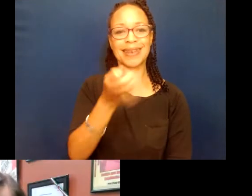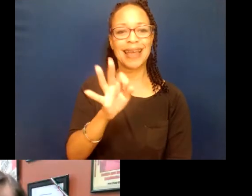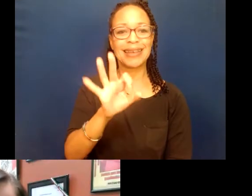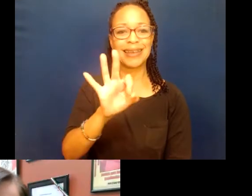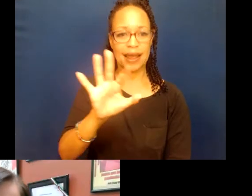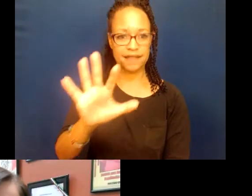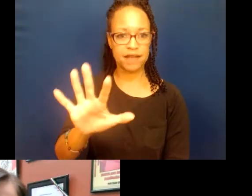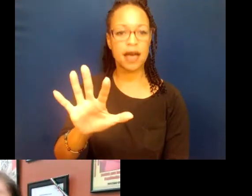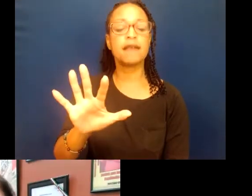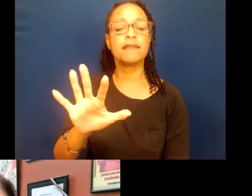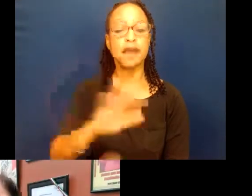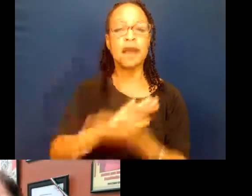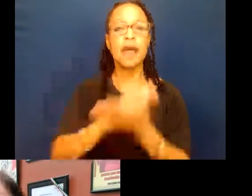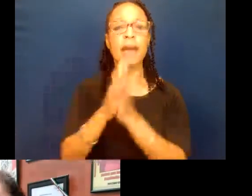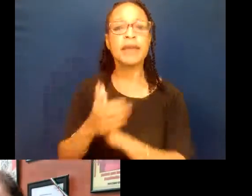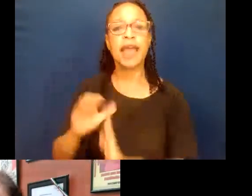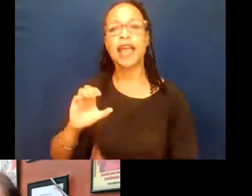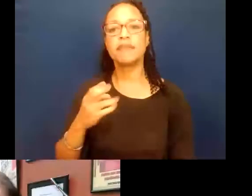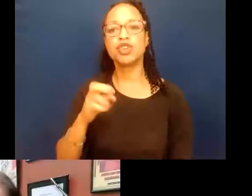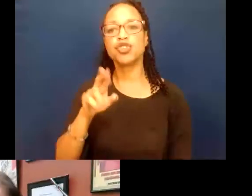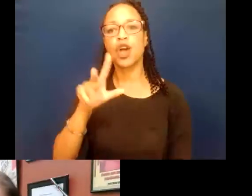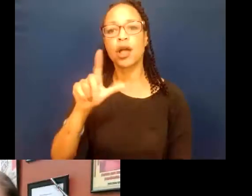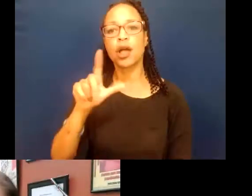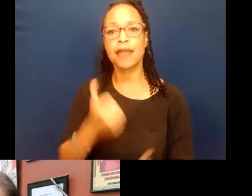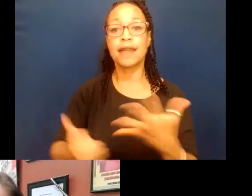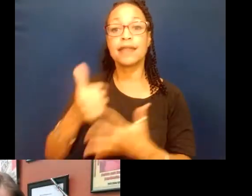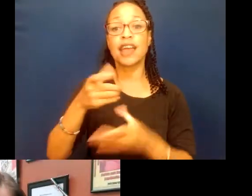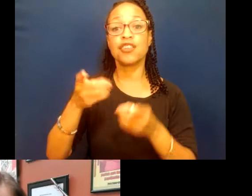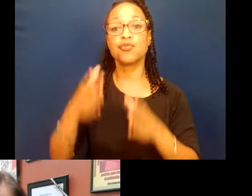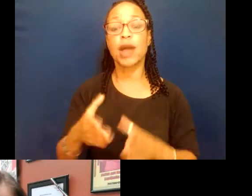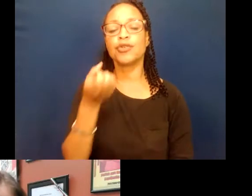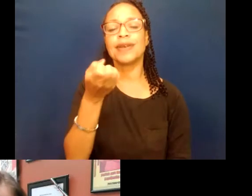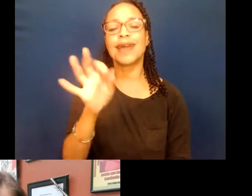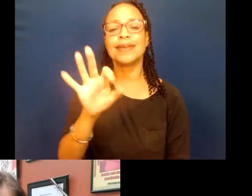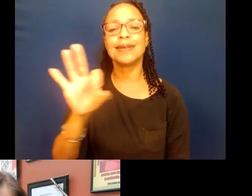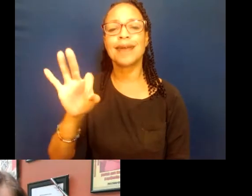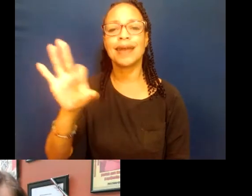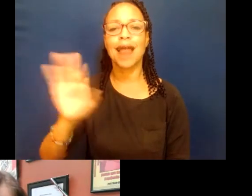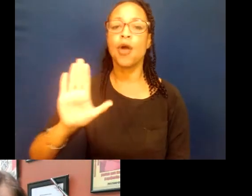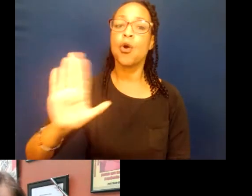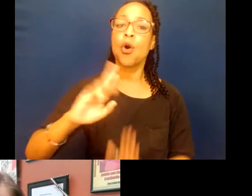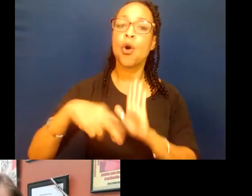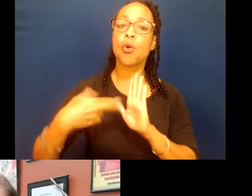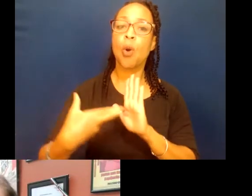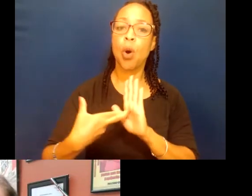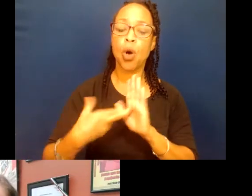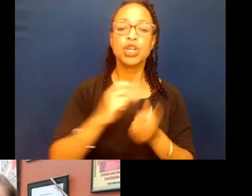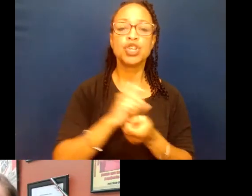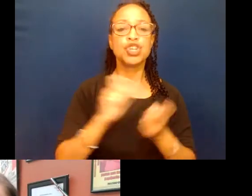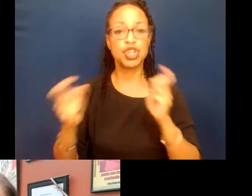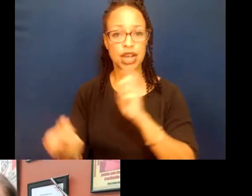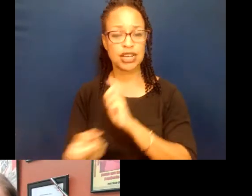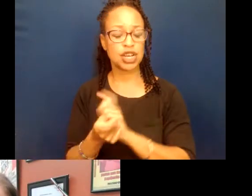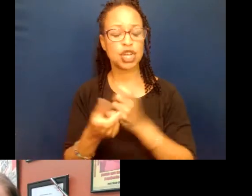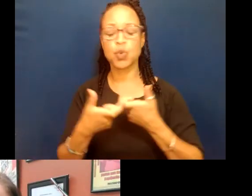and became Chirla's executive director in 1999. In her role, she's transformed Chirla into a